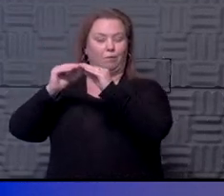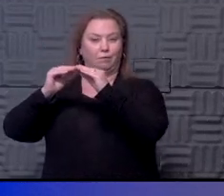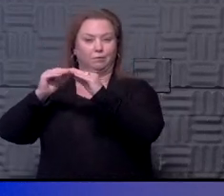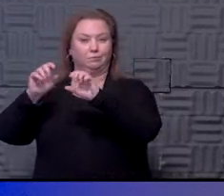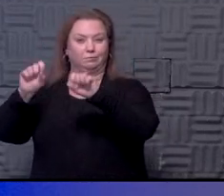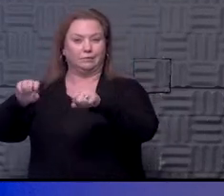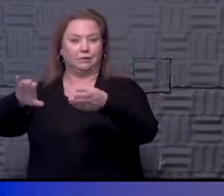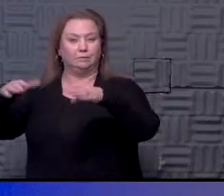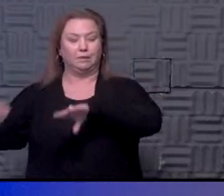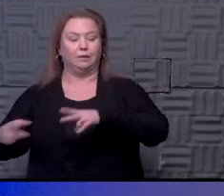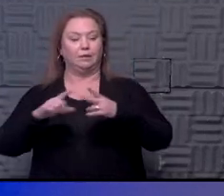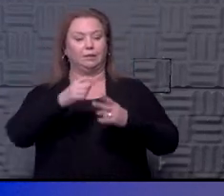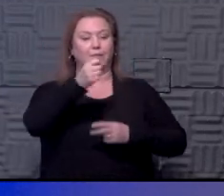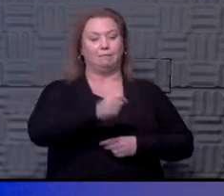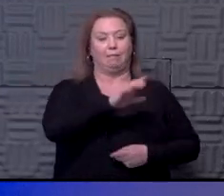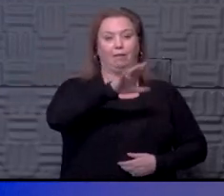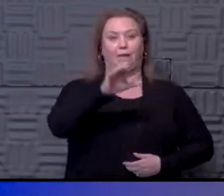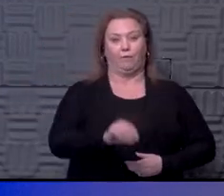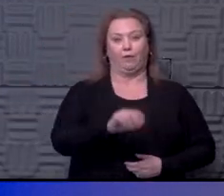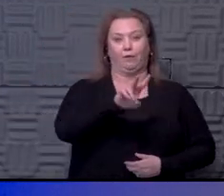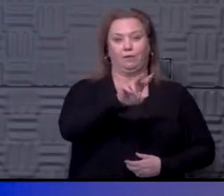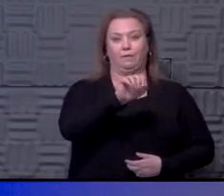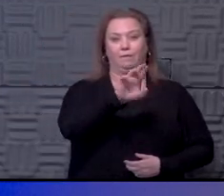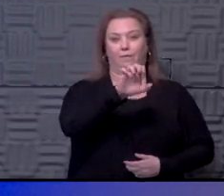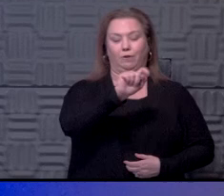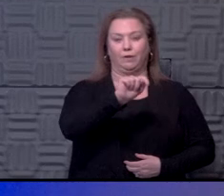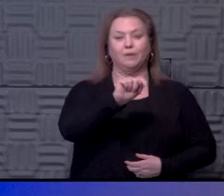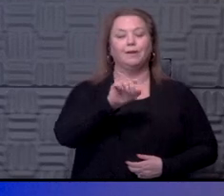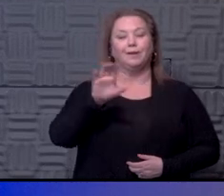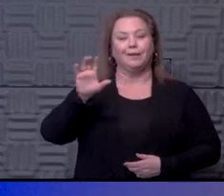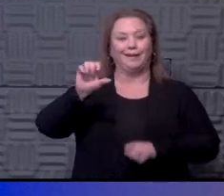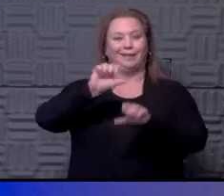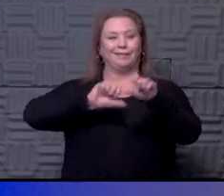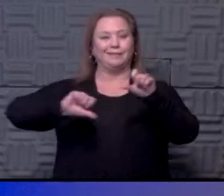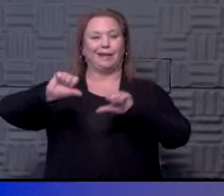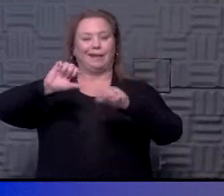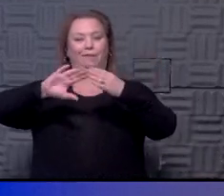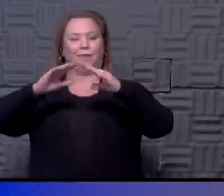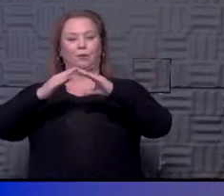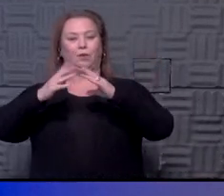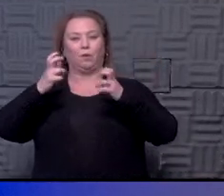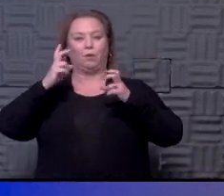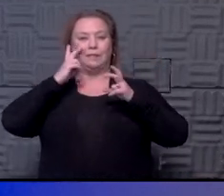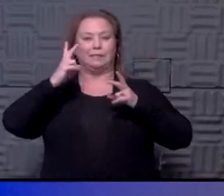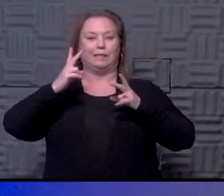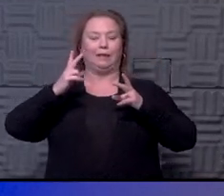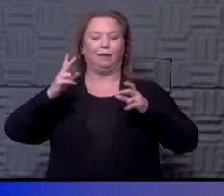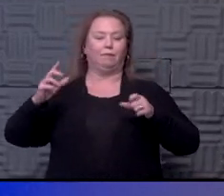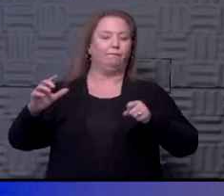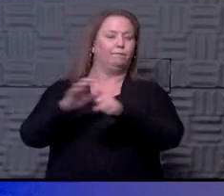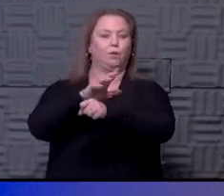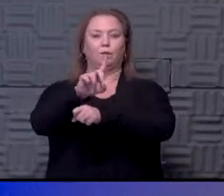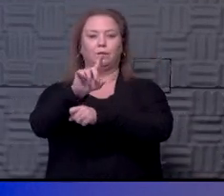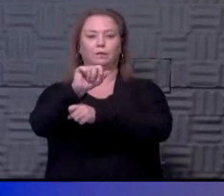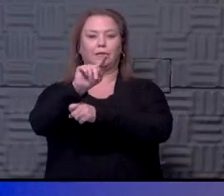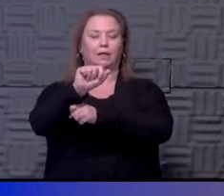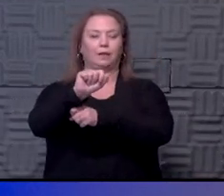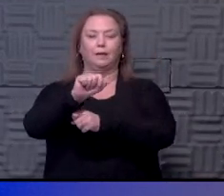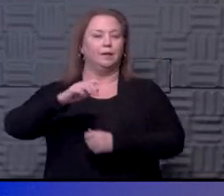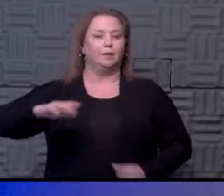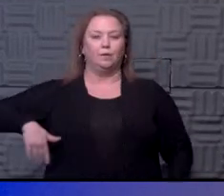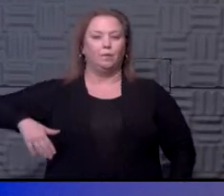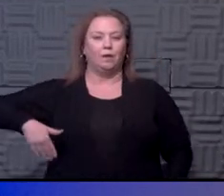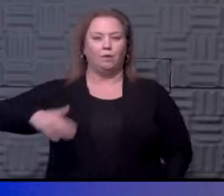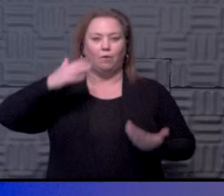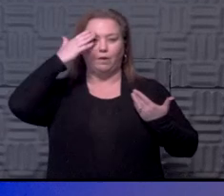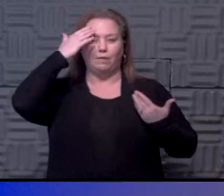variant. In the scientific community, virologists still want to see the full subset of data. We still don't know that for sure.